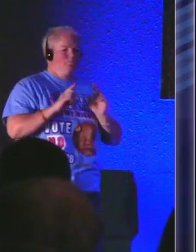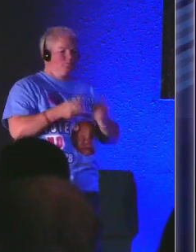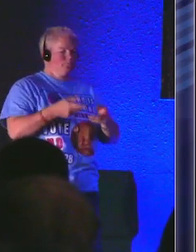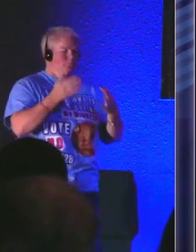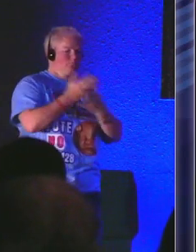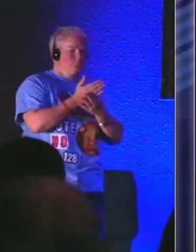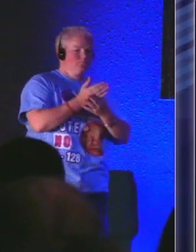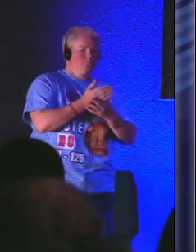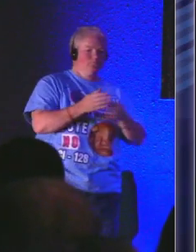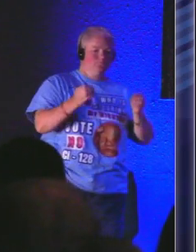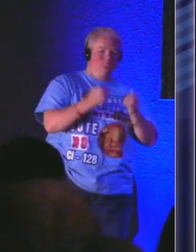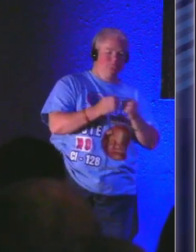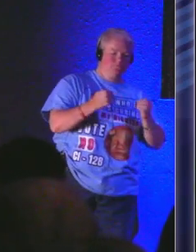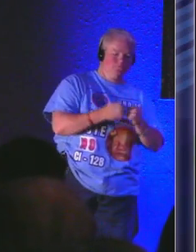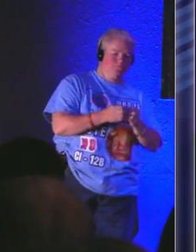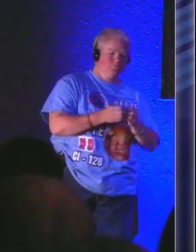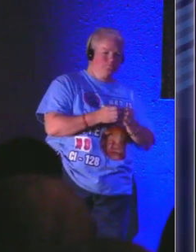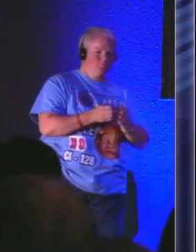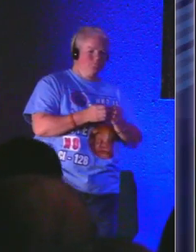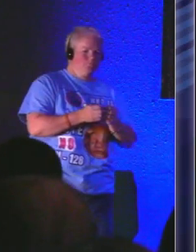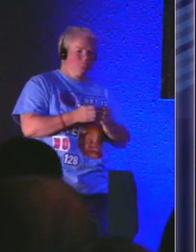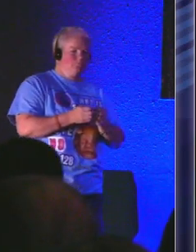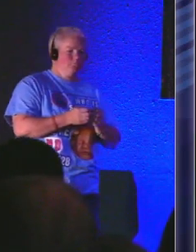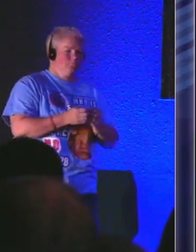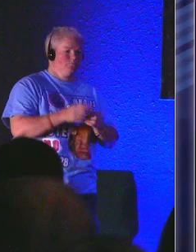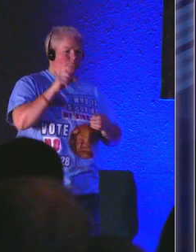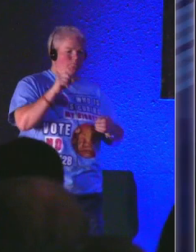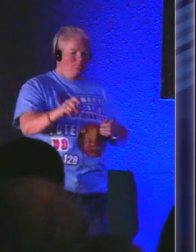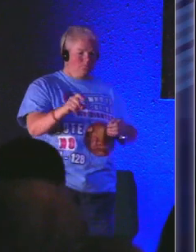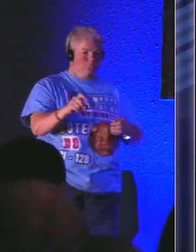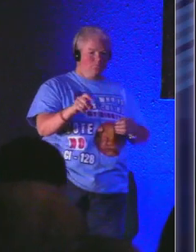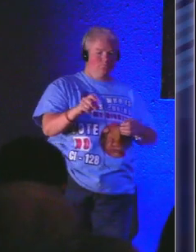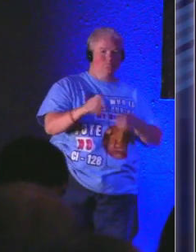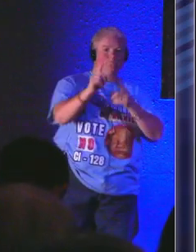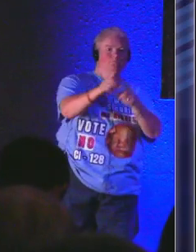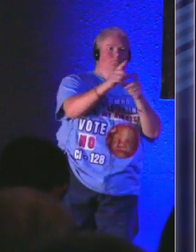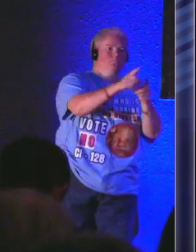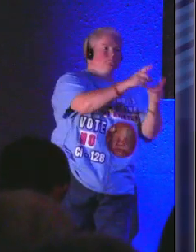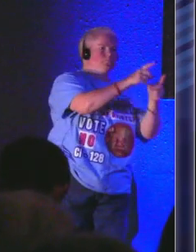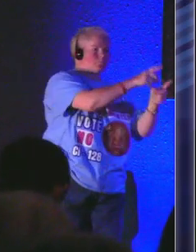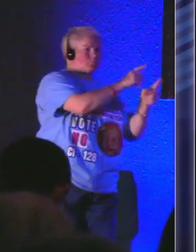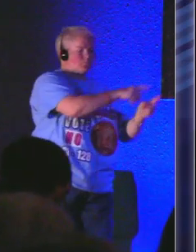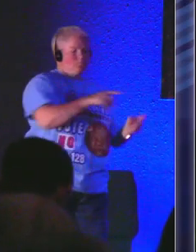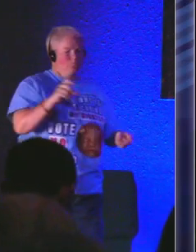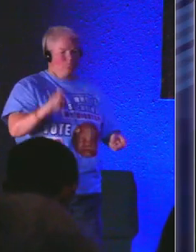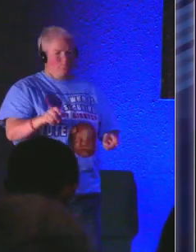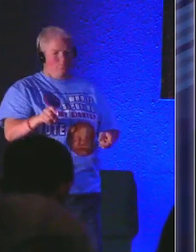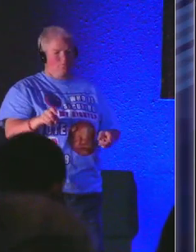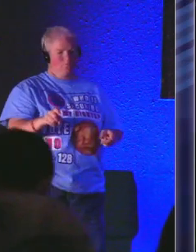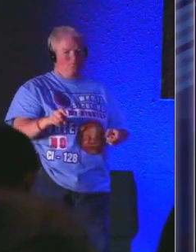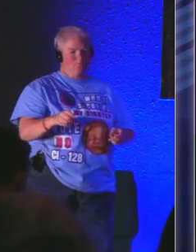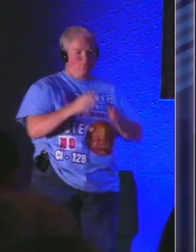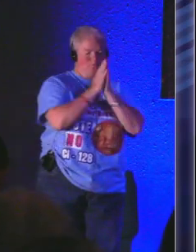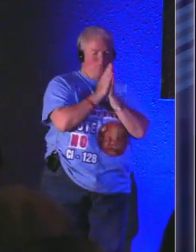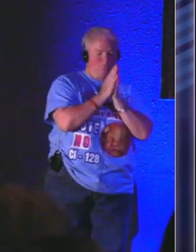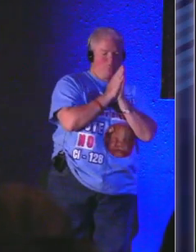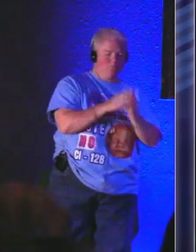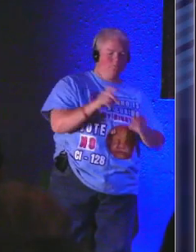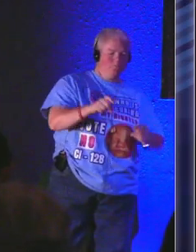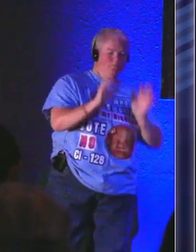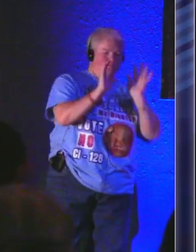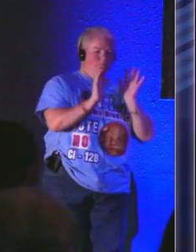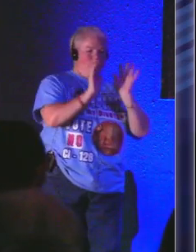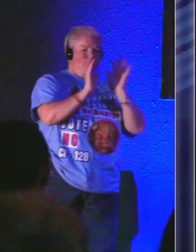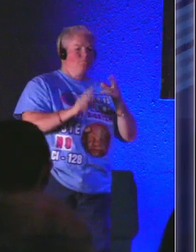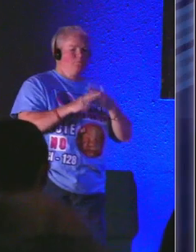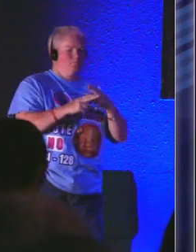through so many different things Lord God be who you need to be to each person in here today we pray this